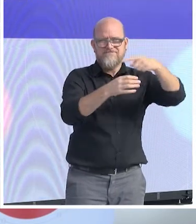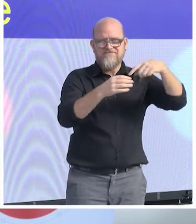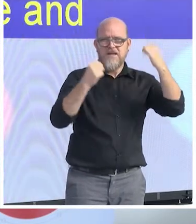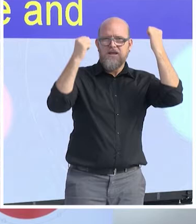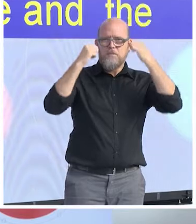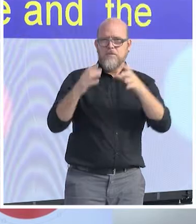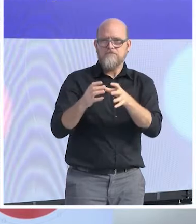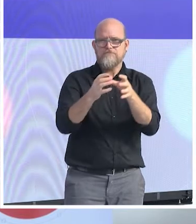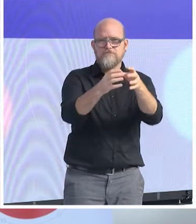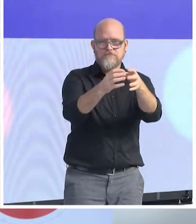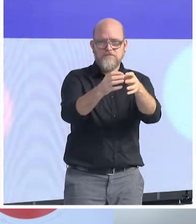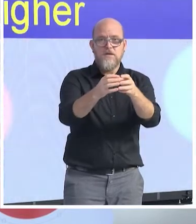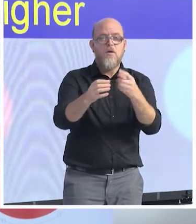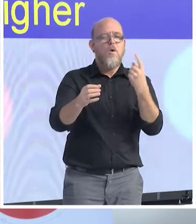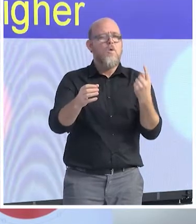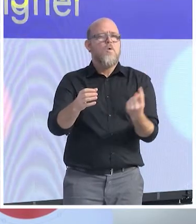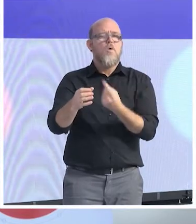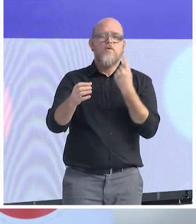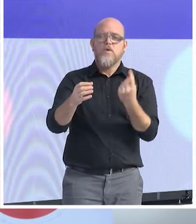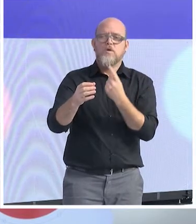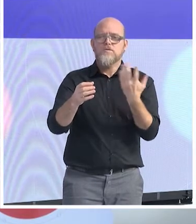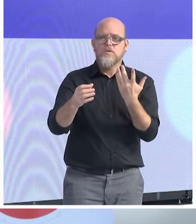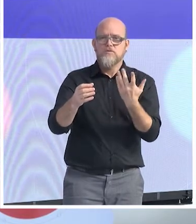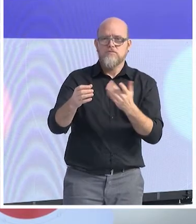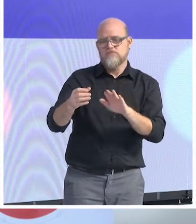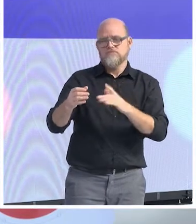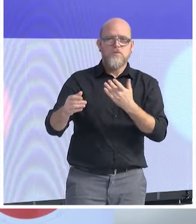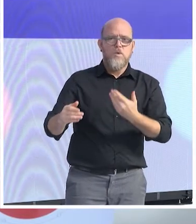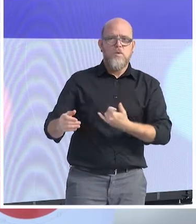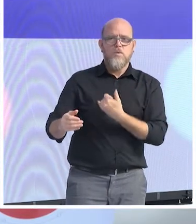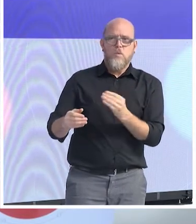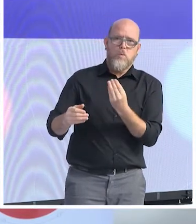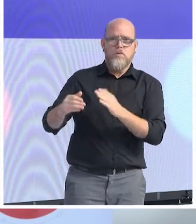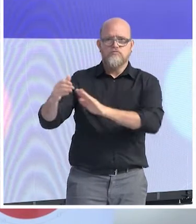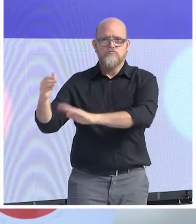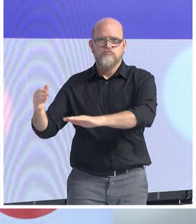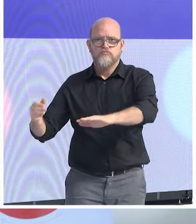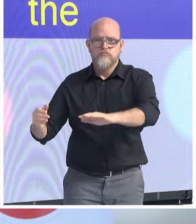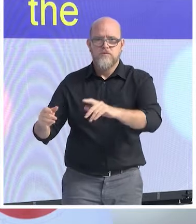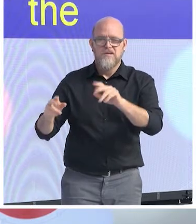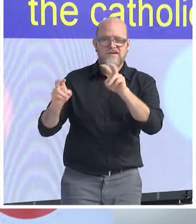higher than the same percent between the Catholics and Protestants at the end of the 19th century.